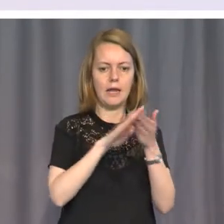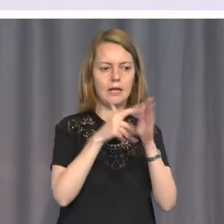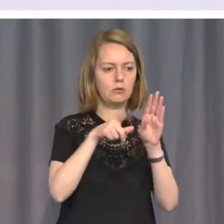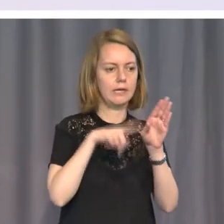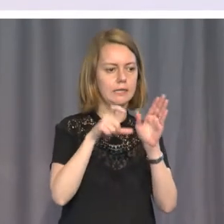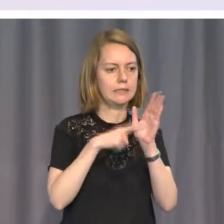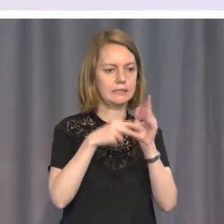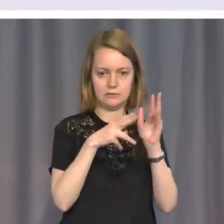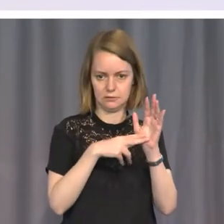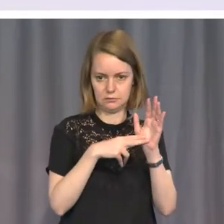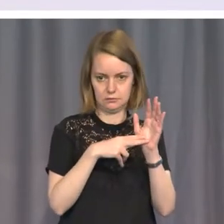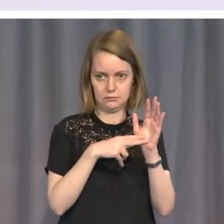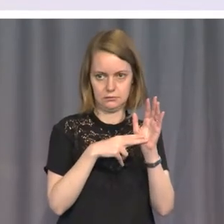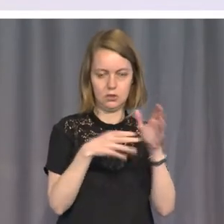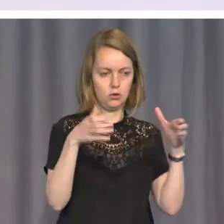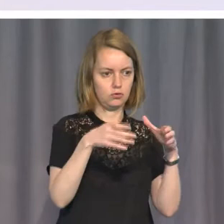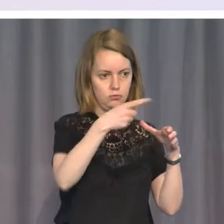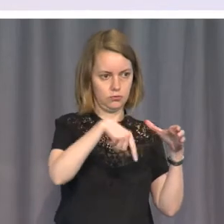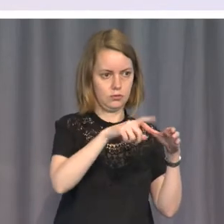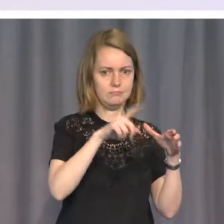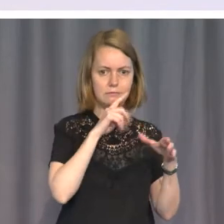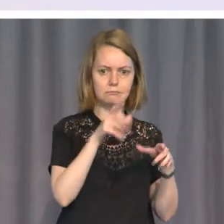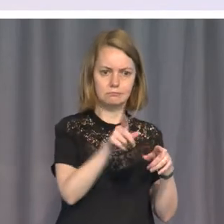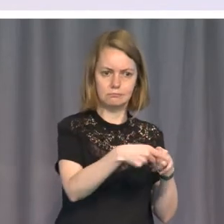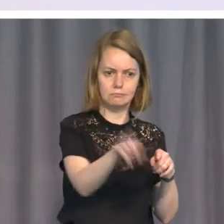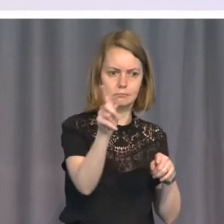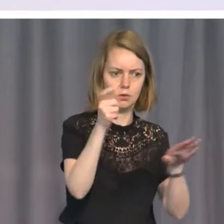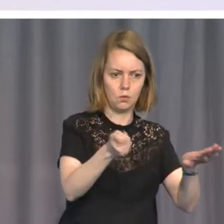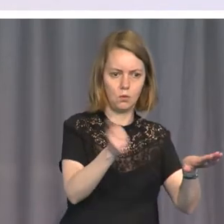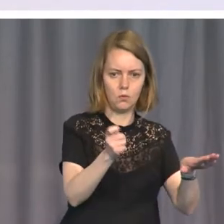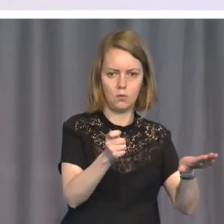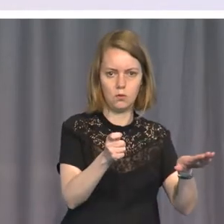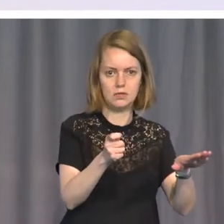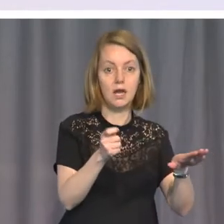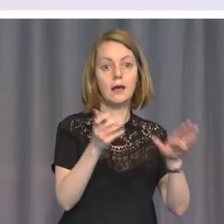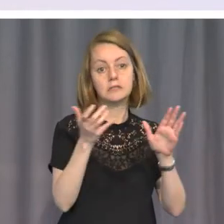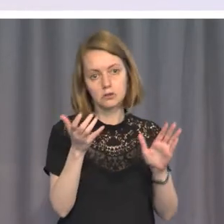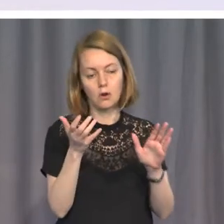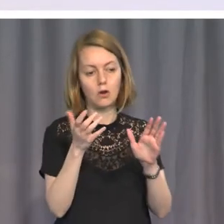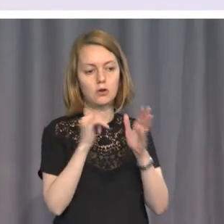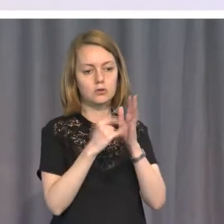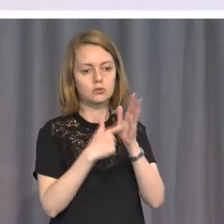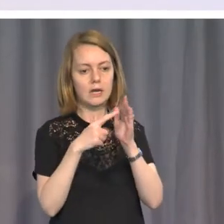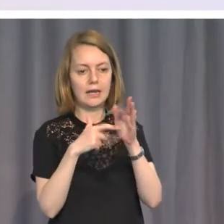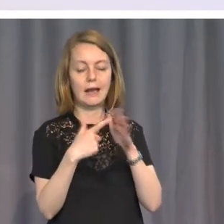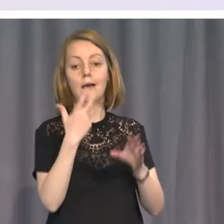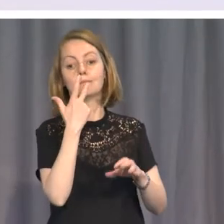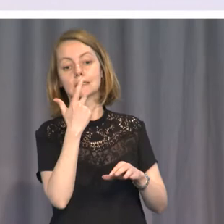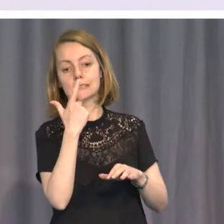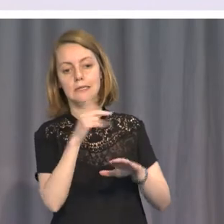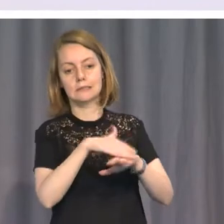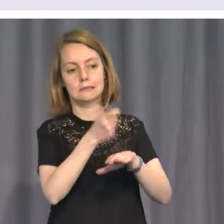the Raj Kapakska government pretended to set up a commission, a Lessons Learned in Reconciliation